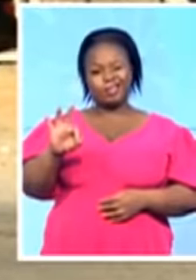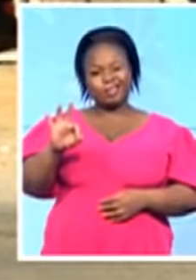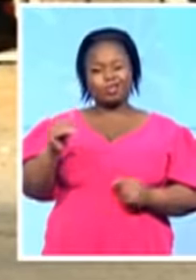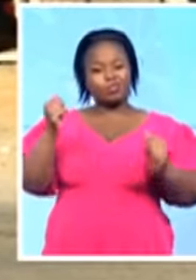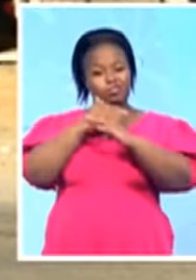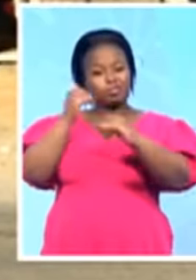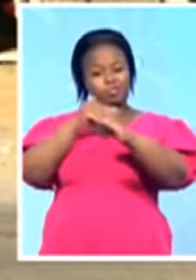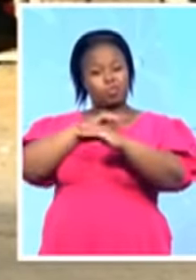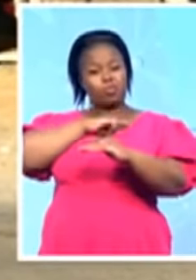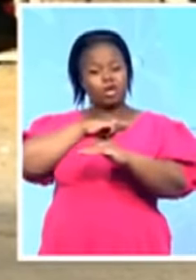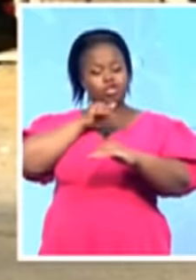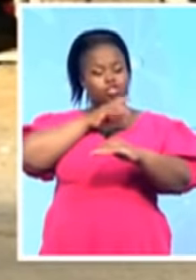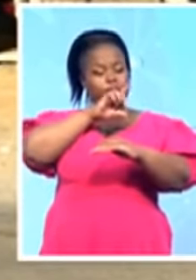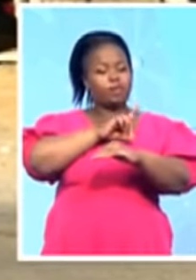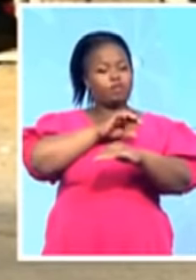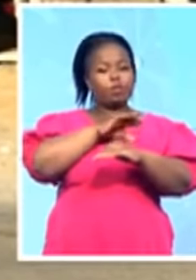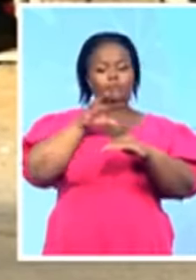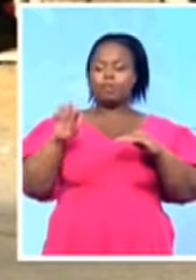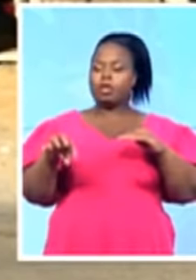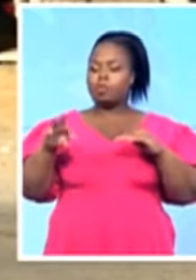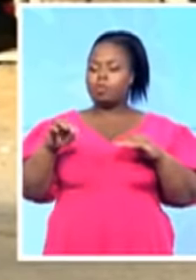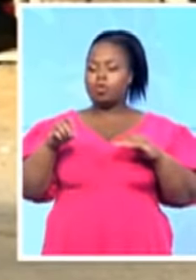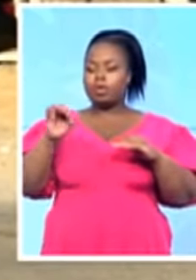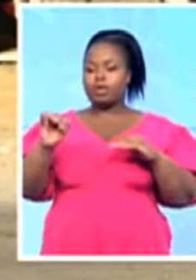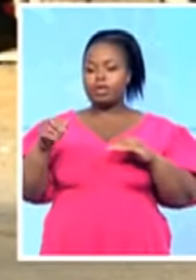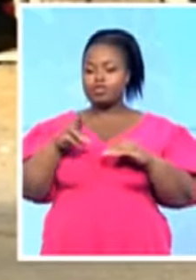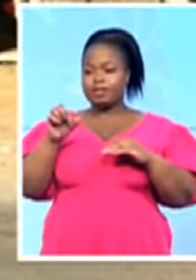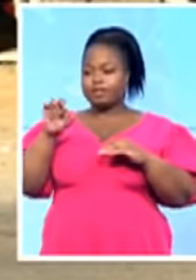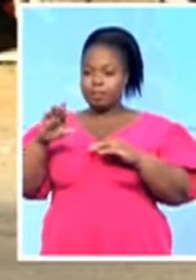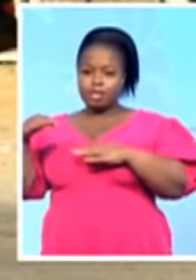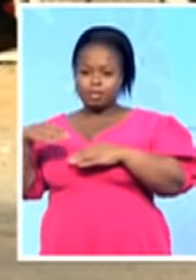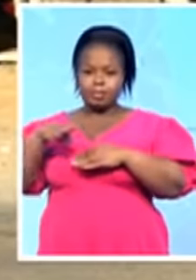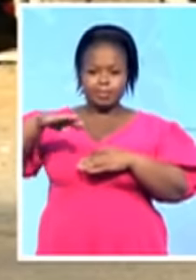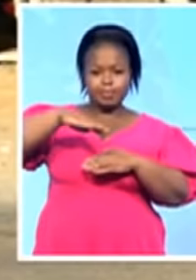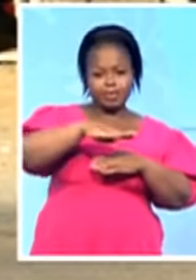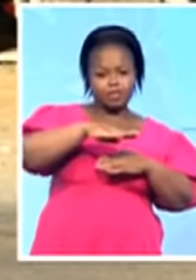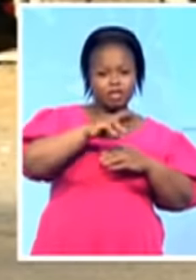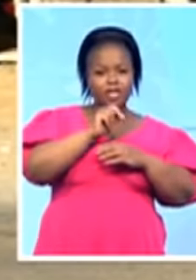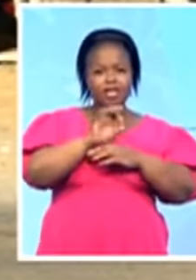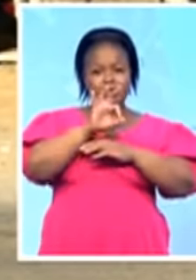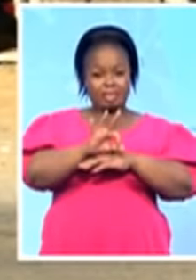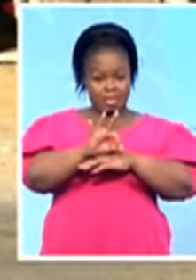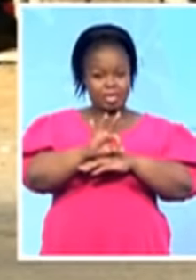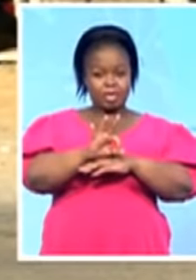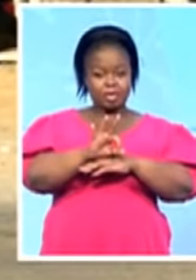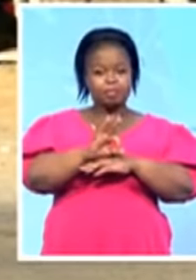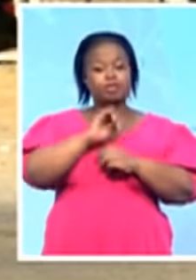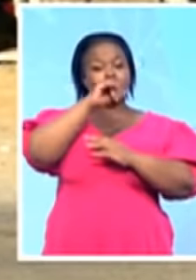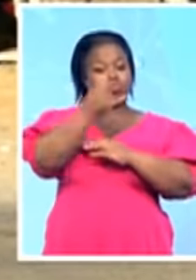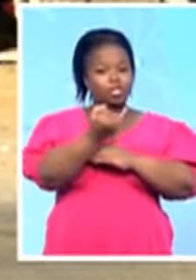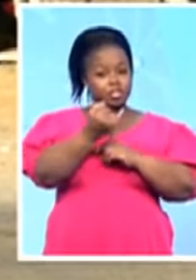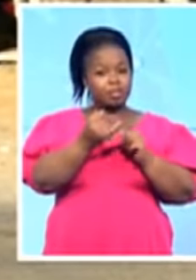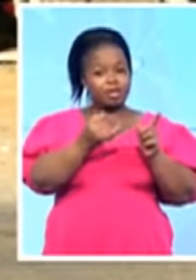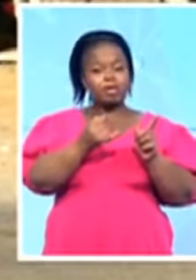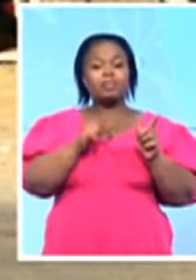And if you're traveling further up on the N3, moving towards in the direction of Johannesburg, that is the next place that we're